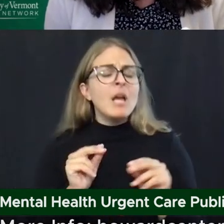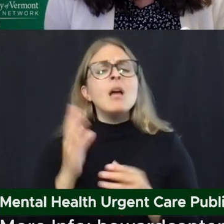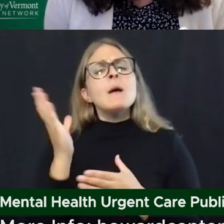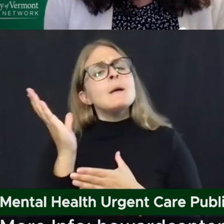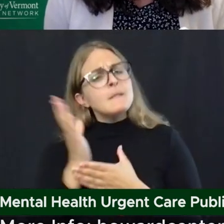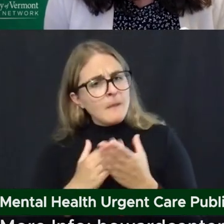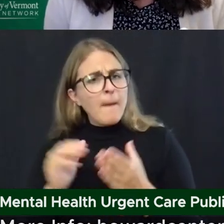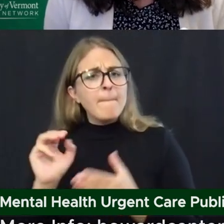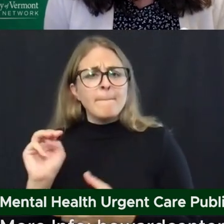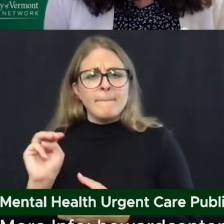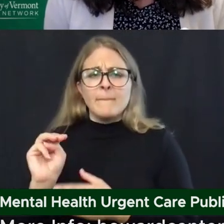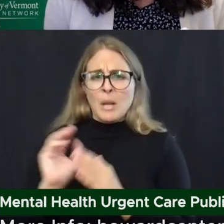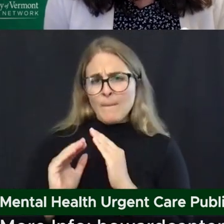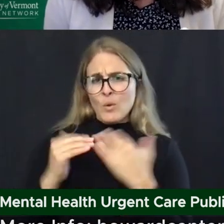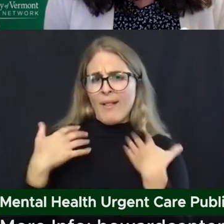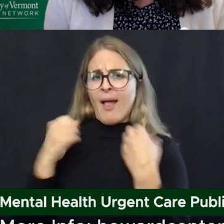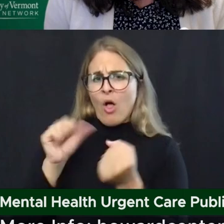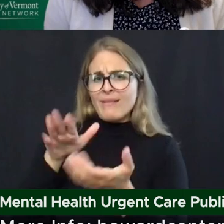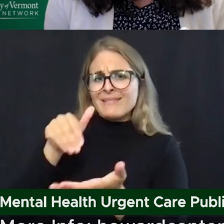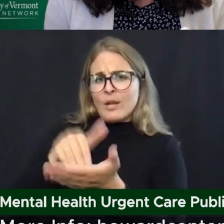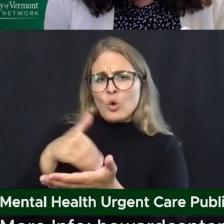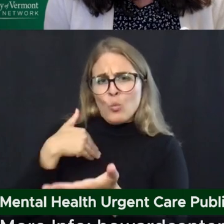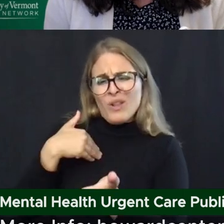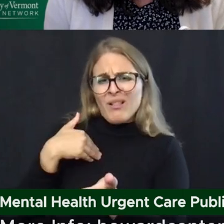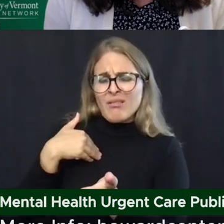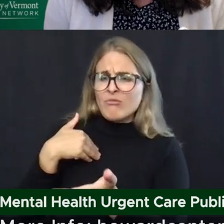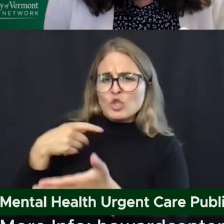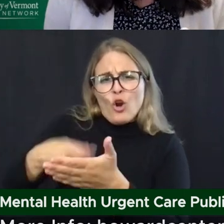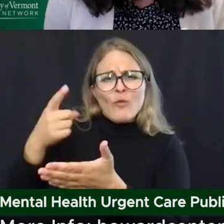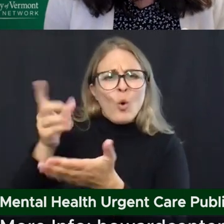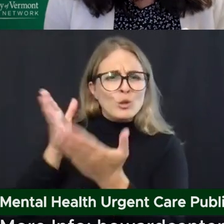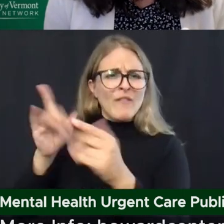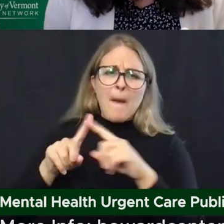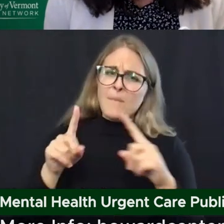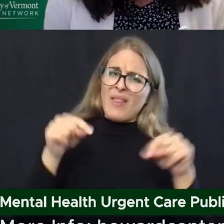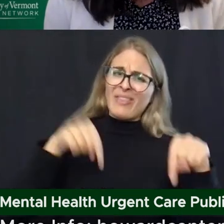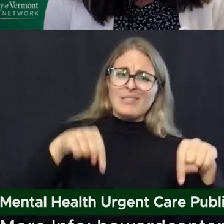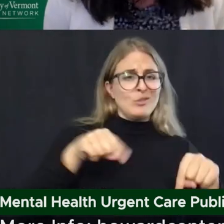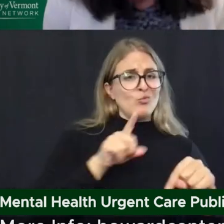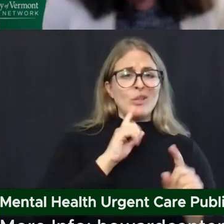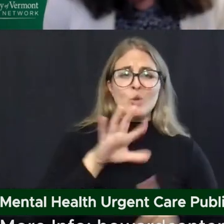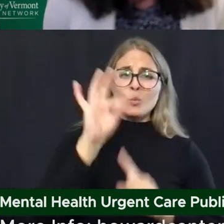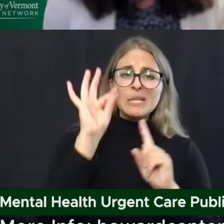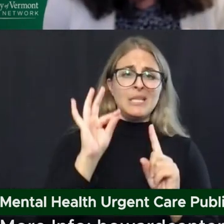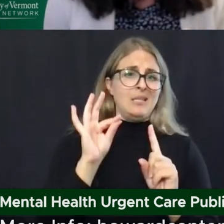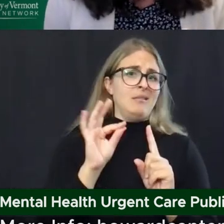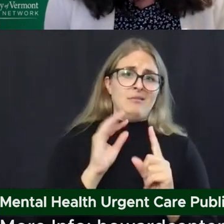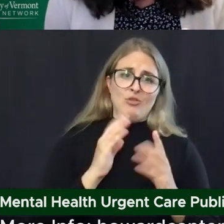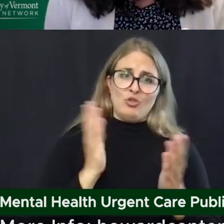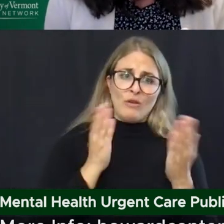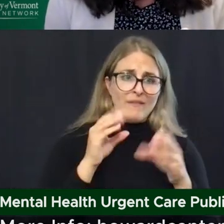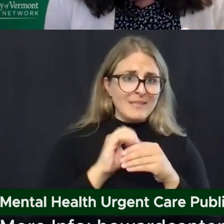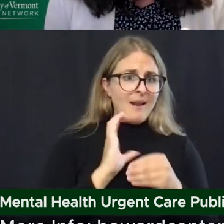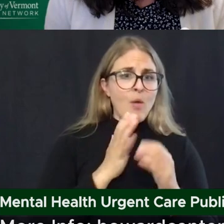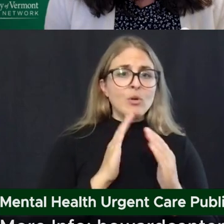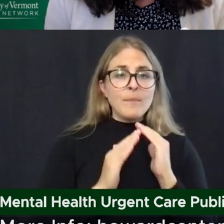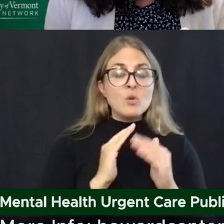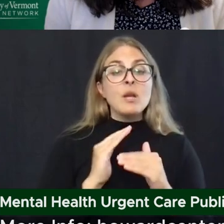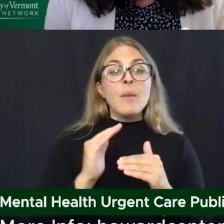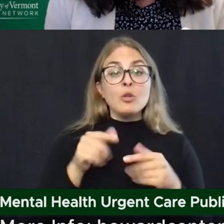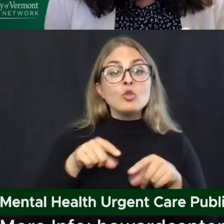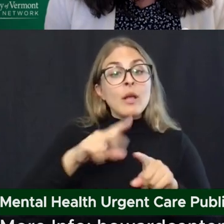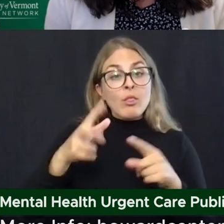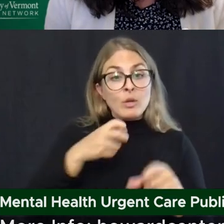health centers. So in that way, it's a one of a kind service in our community. During those three years, though, we will be collecting